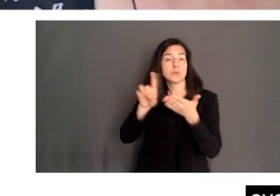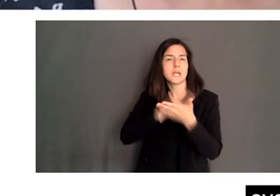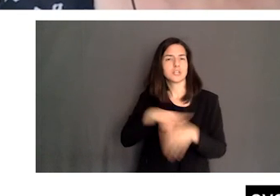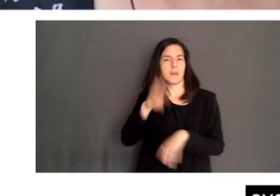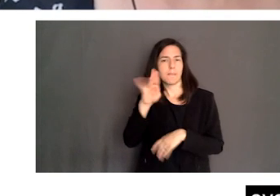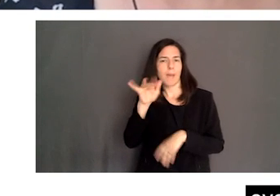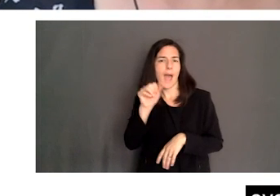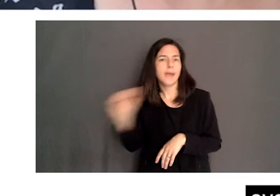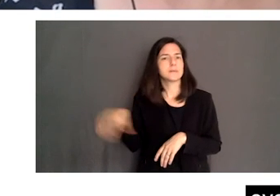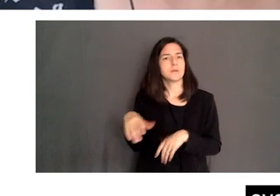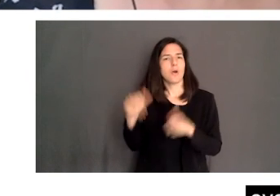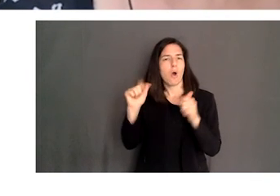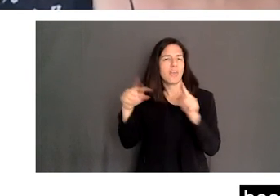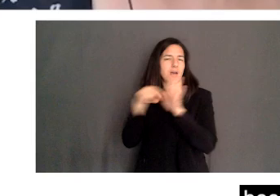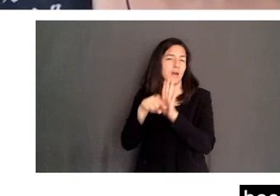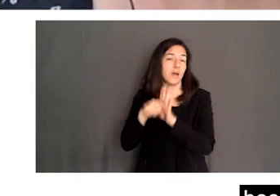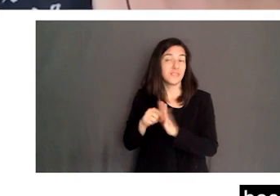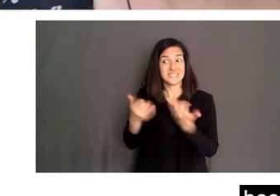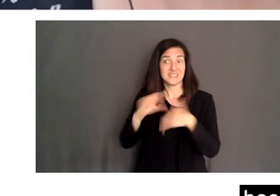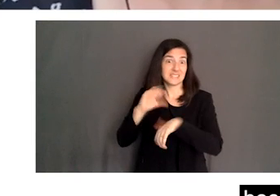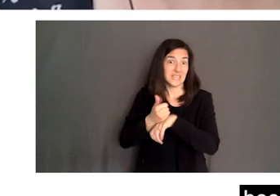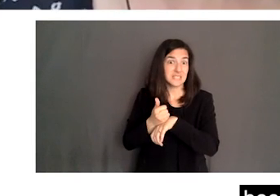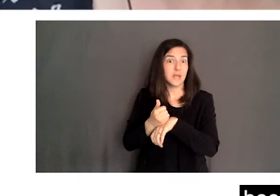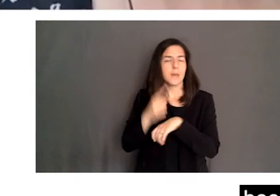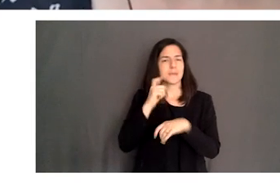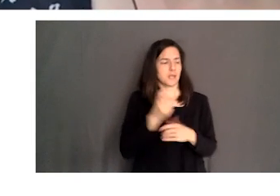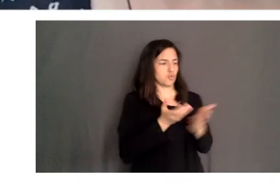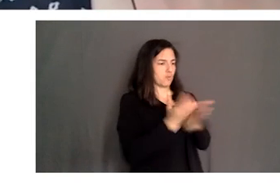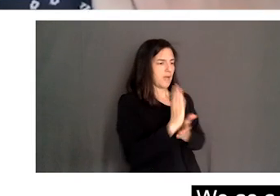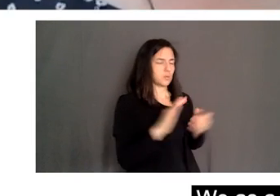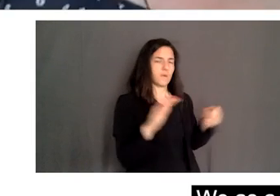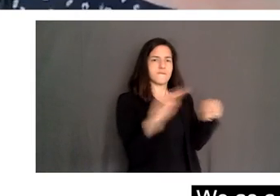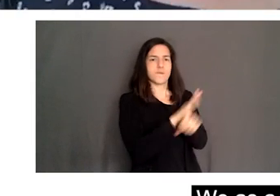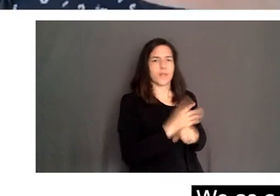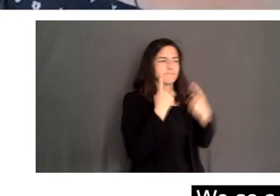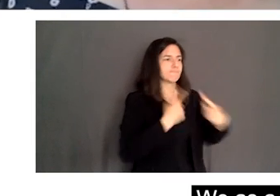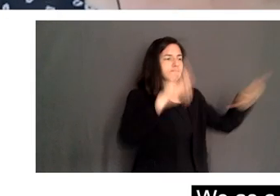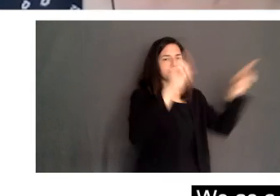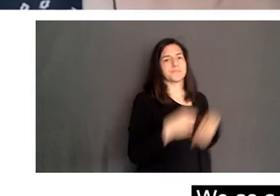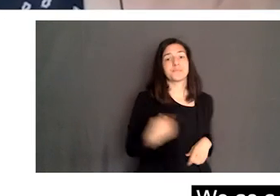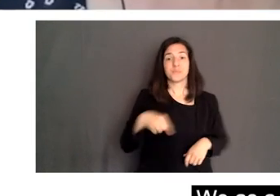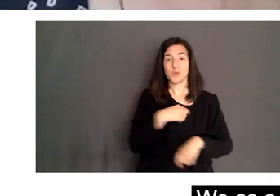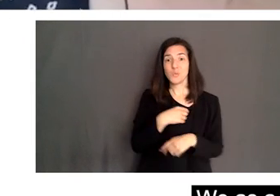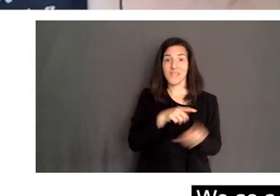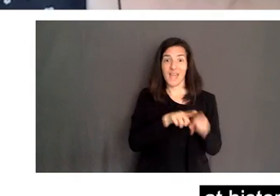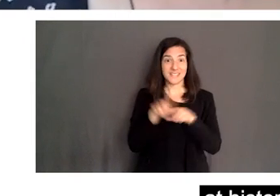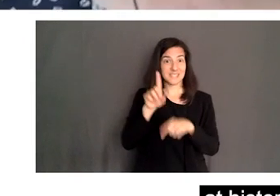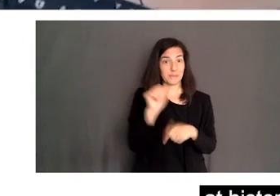is quite, still exists, because then we can fully realize those rights. We, as a disability community, will be looking back at history.